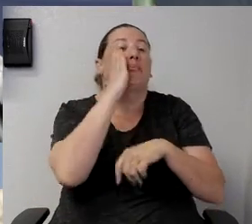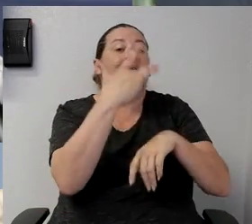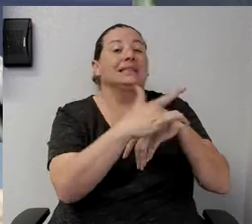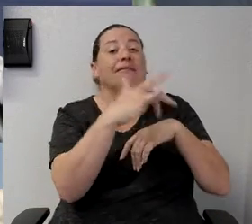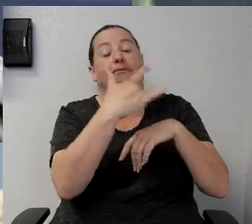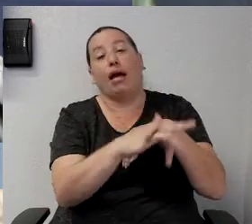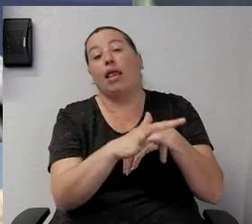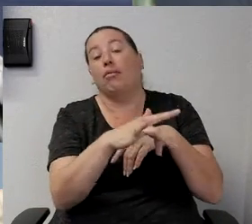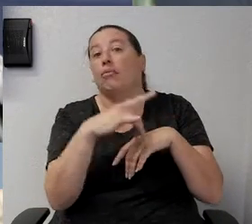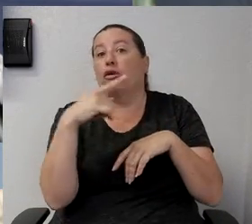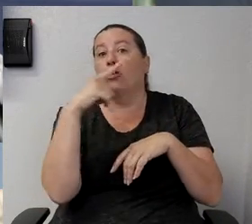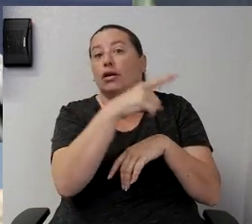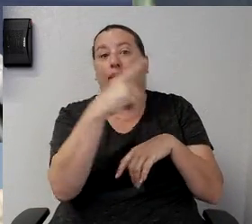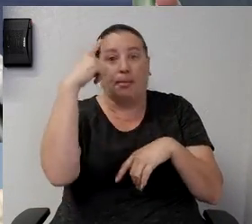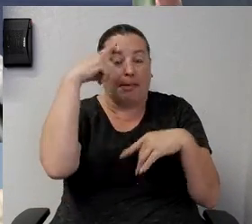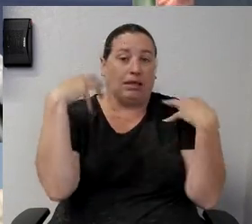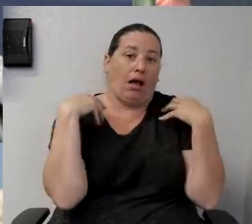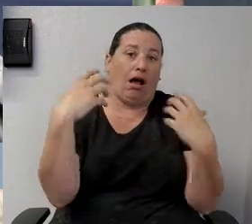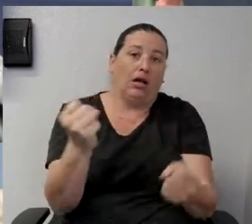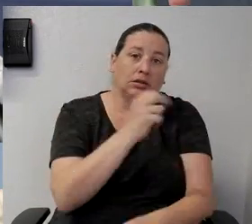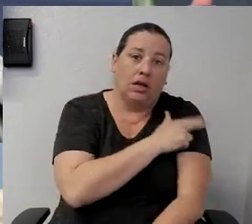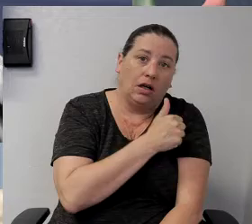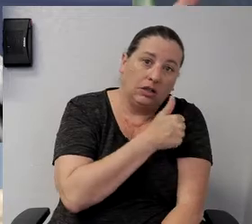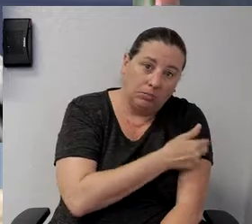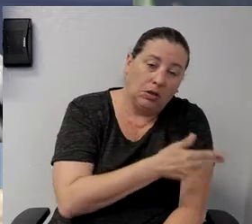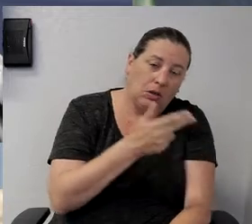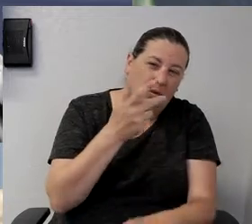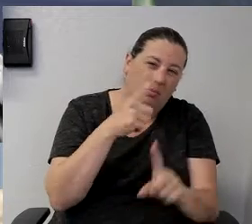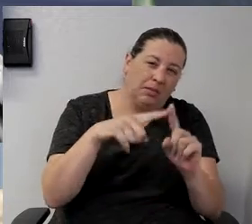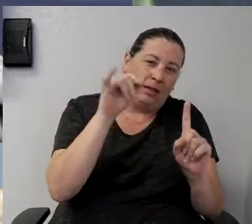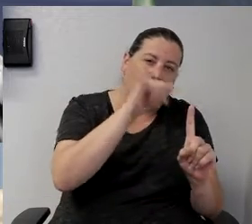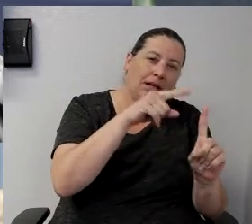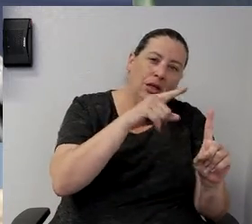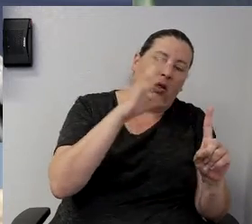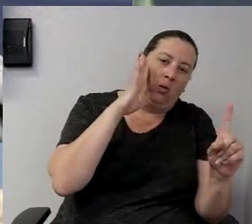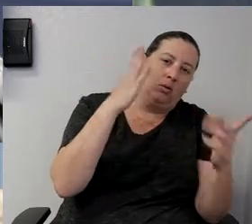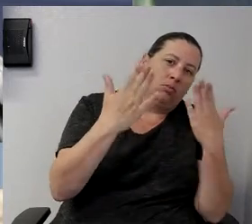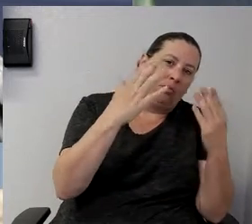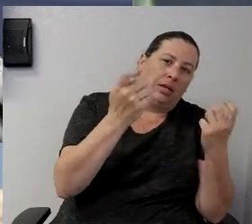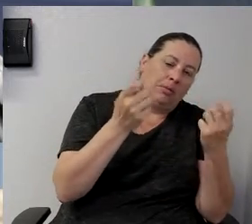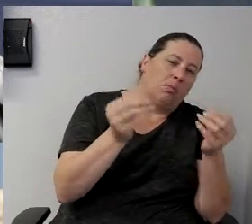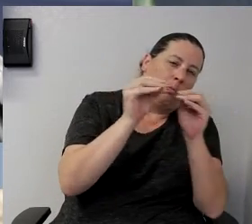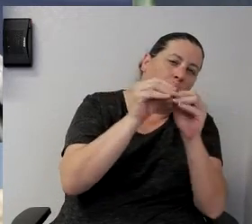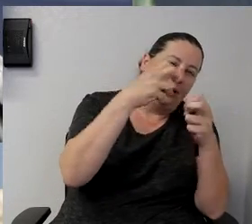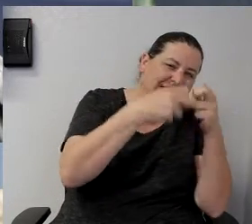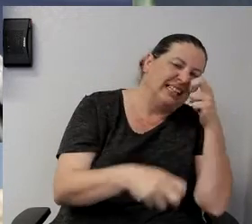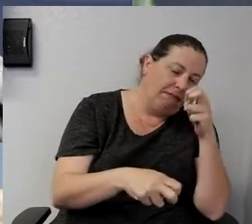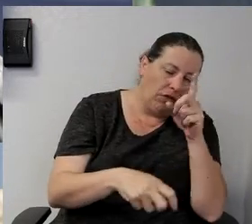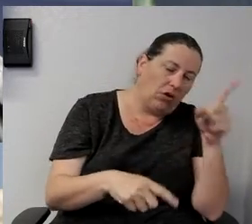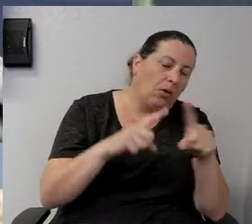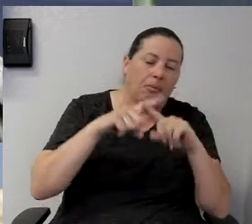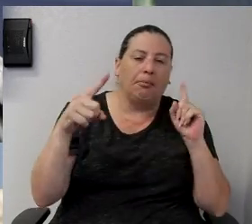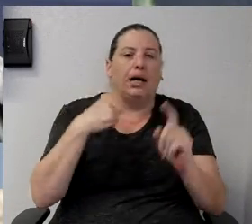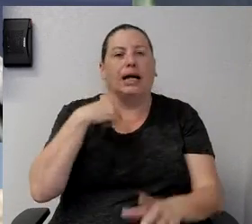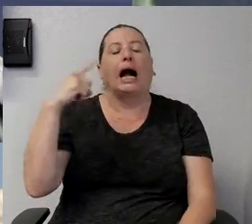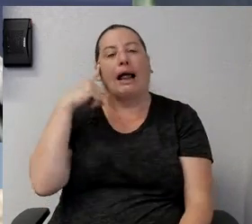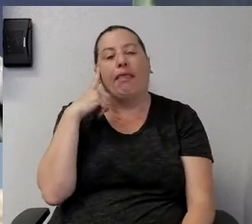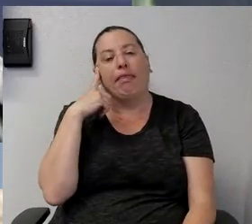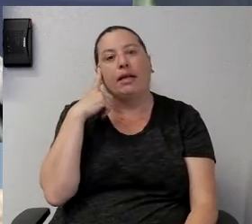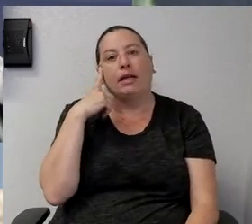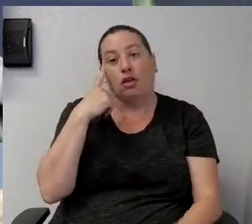available at the mental health hospital although that would be probably a little bit more difficult but I think